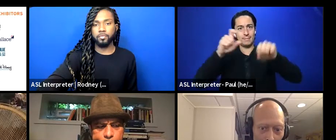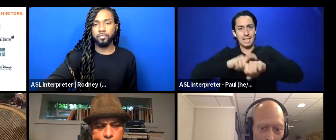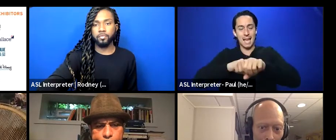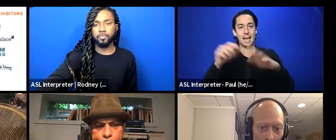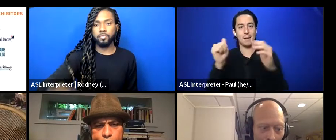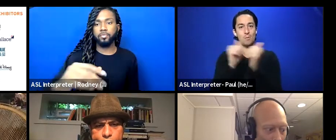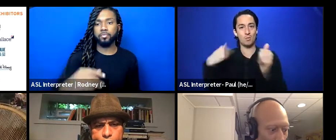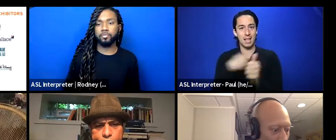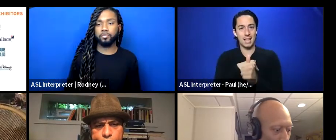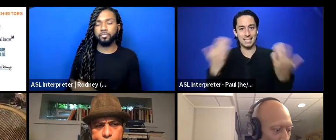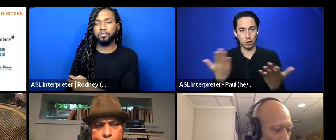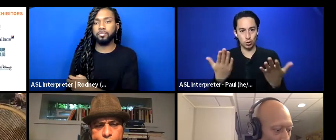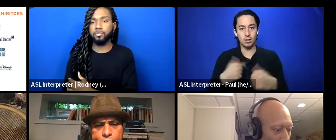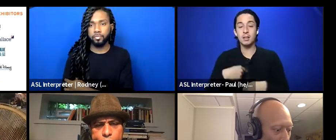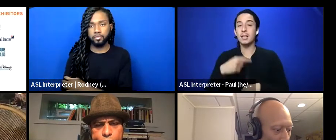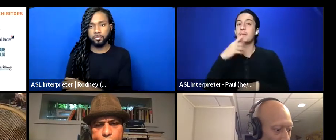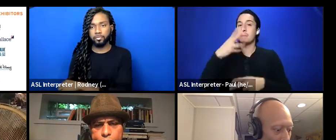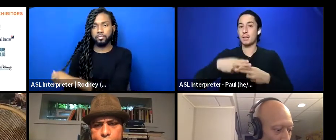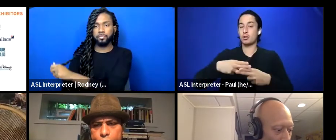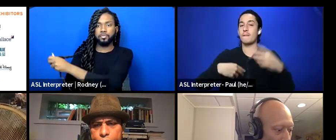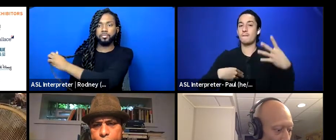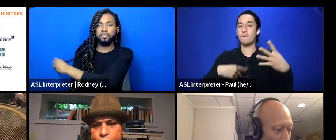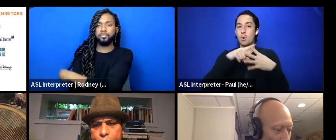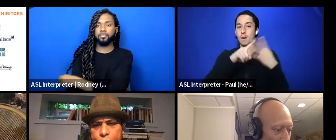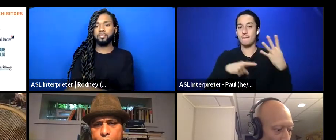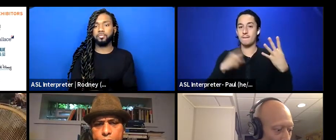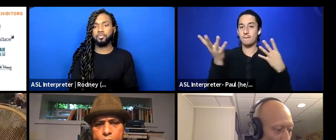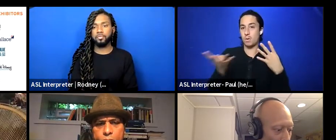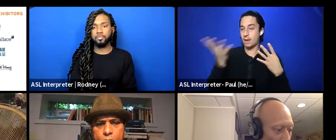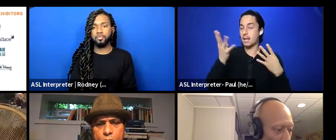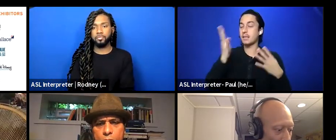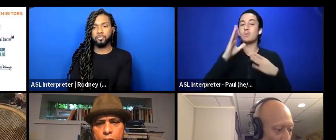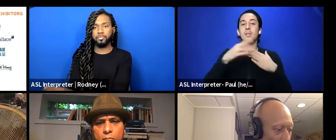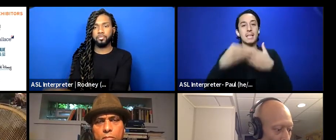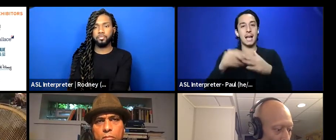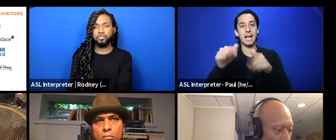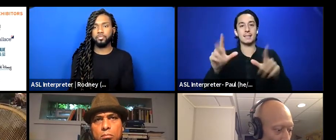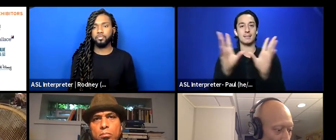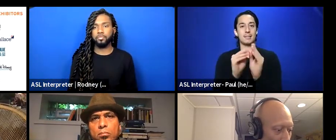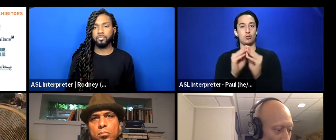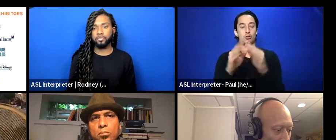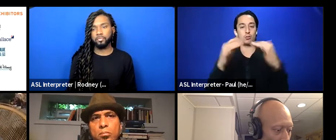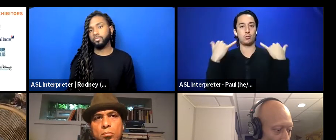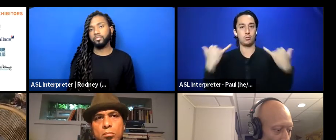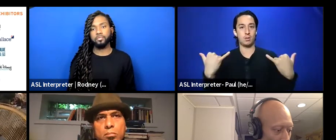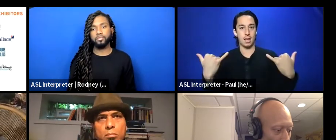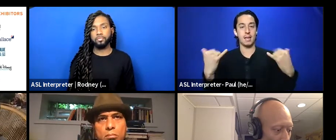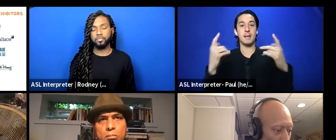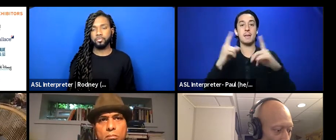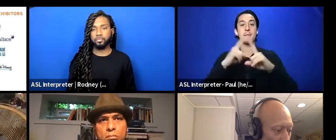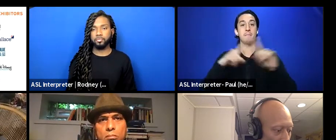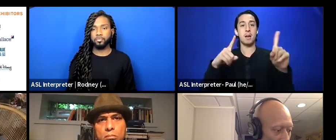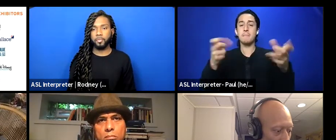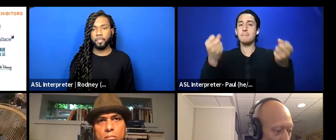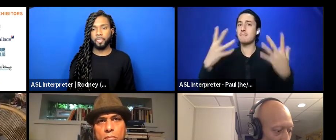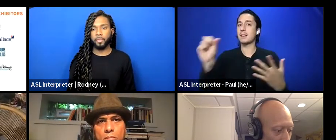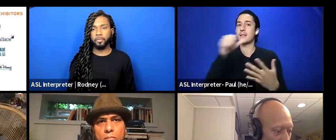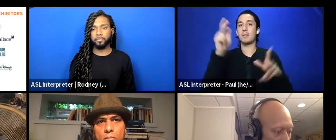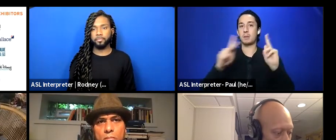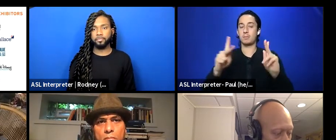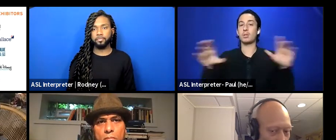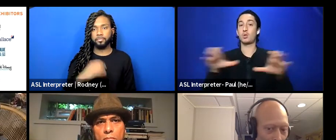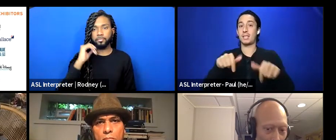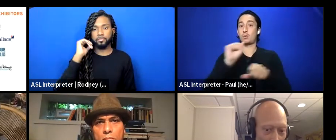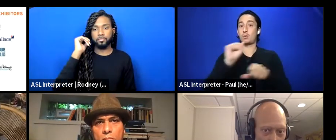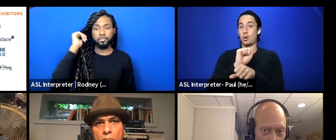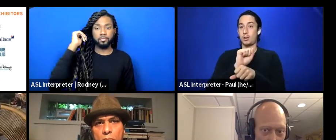Like I said, there's four of us here that are guiding the session today, but there's many others that are doing this work.